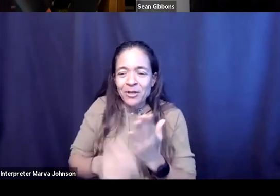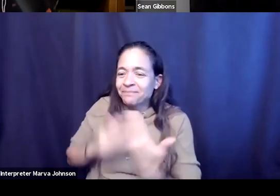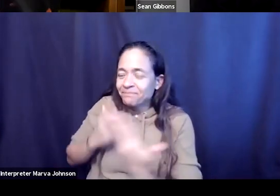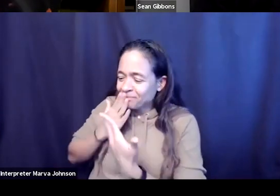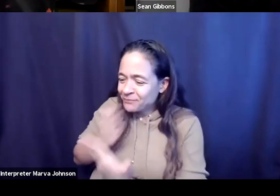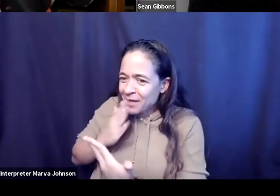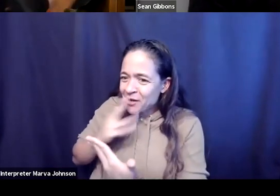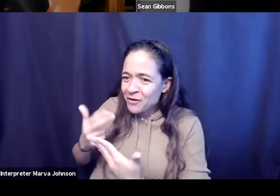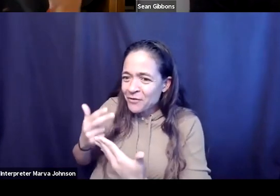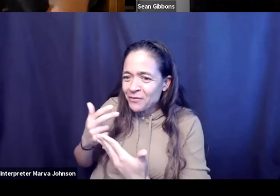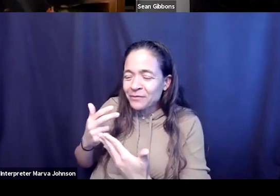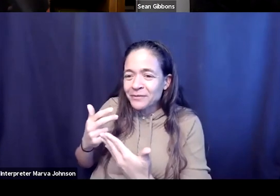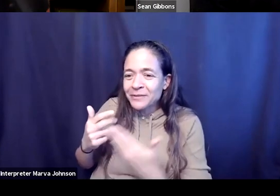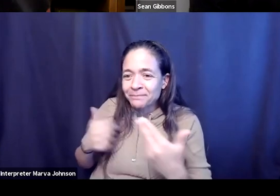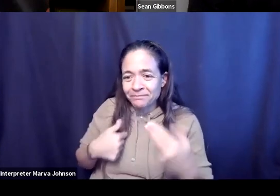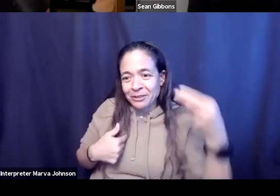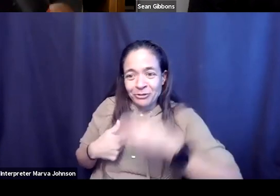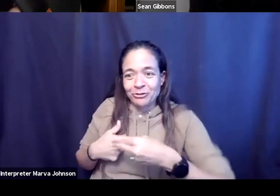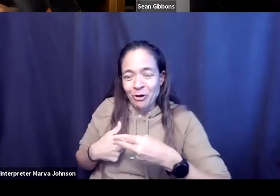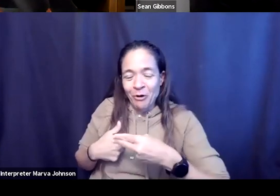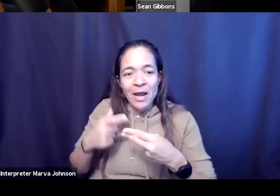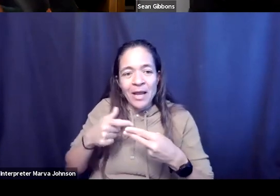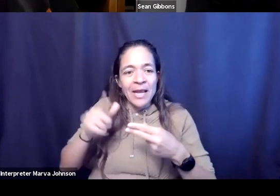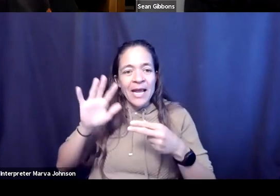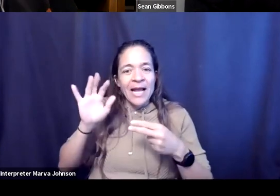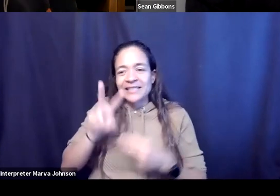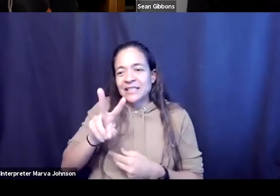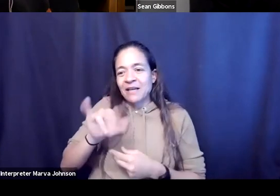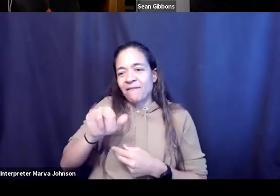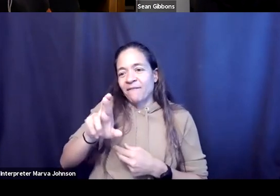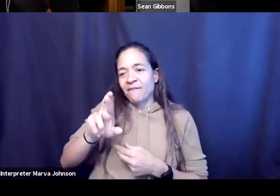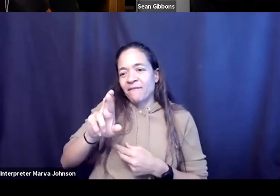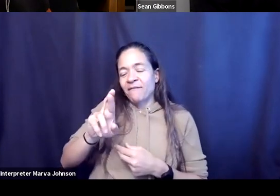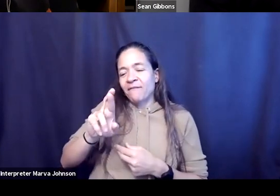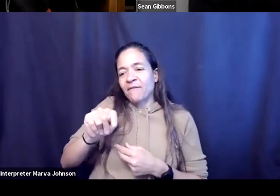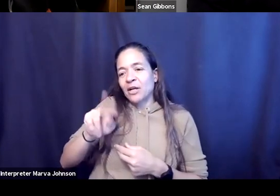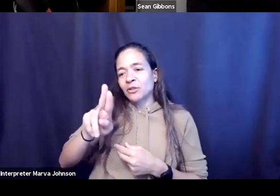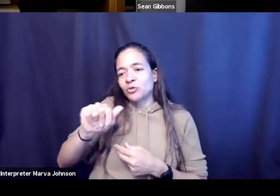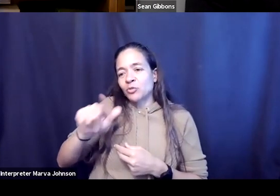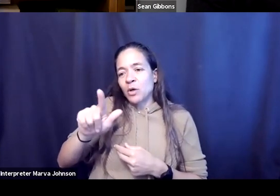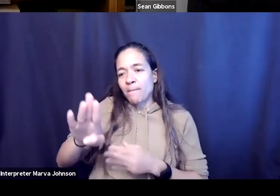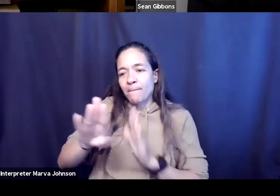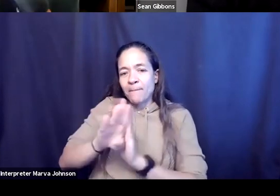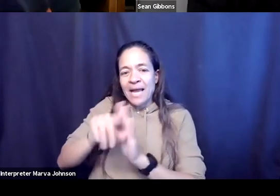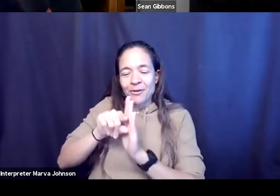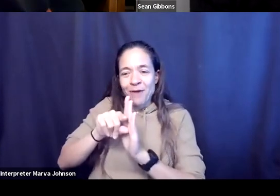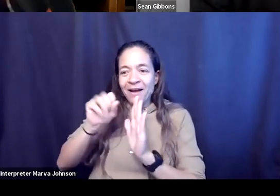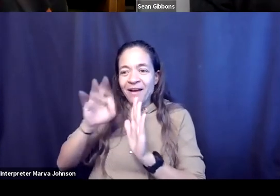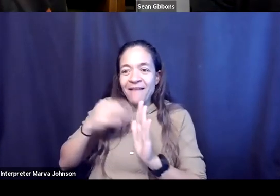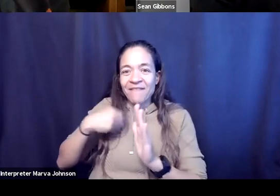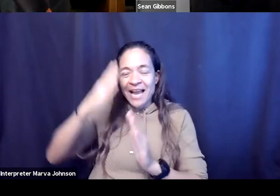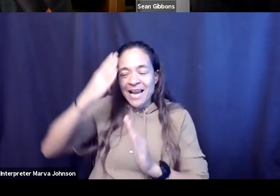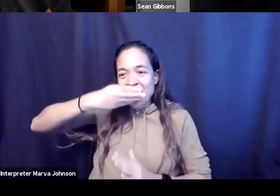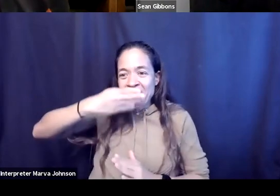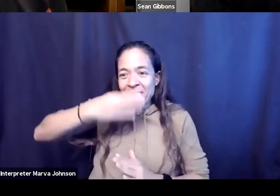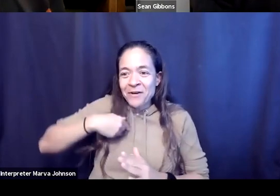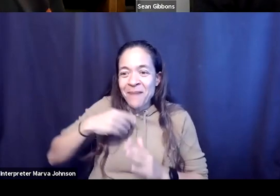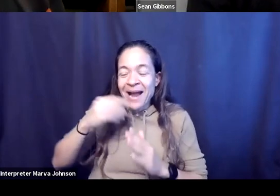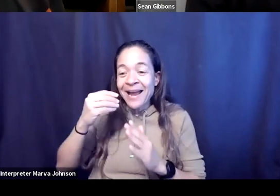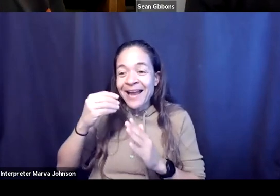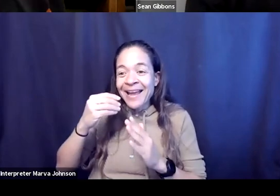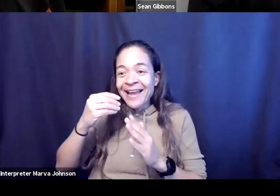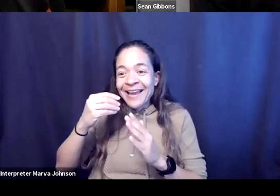here uh just my virtual this is virtual background you can tell by if i cover my camera it's like i disappear boom um